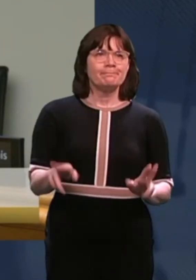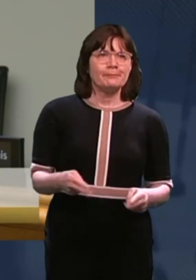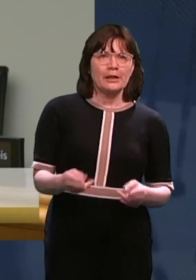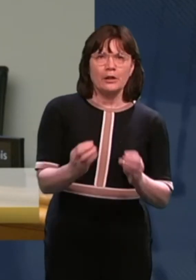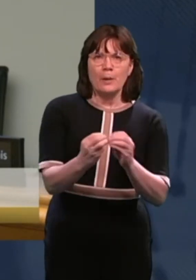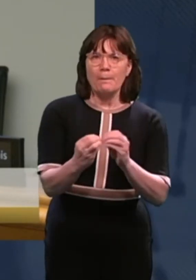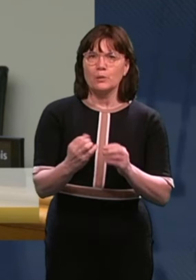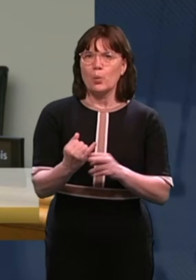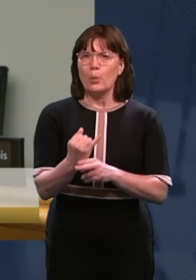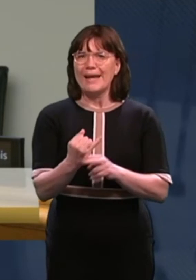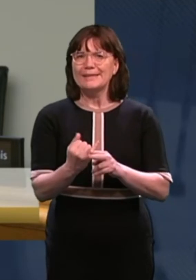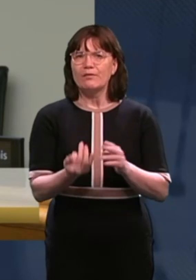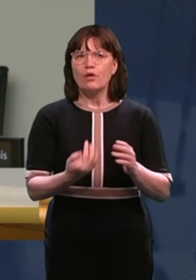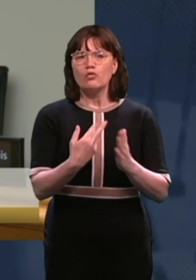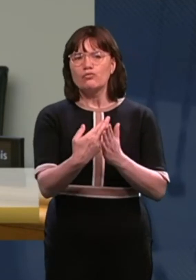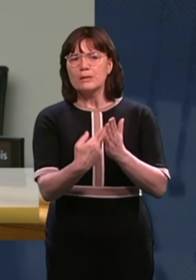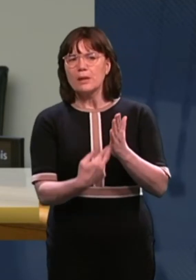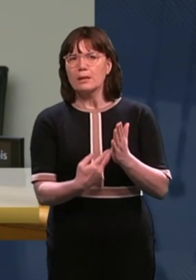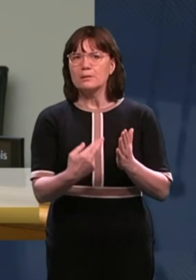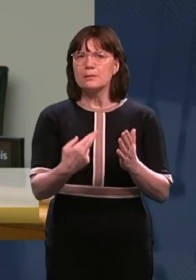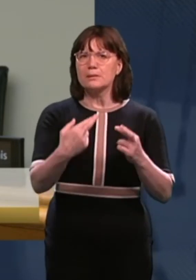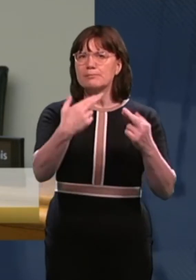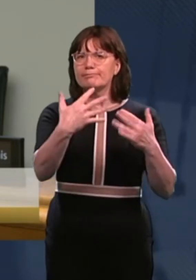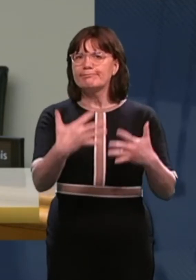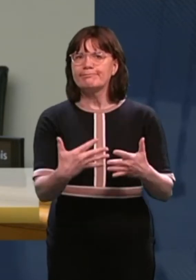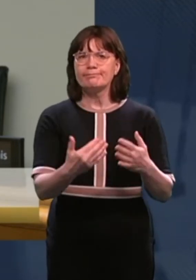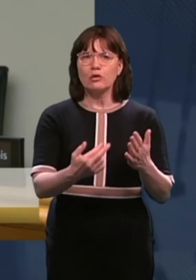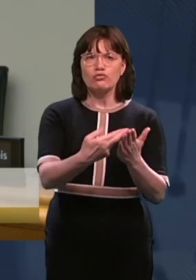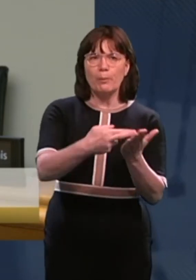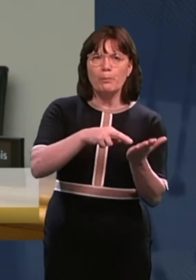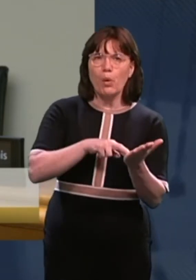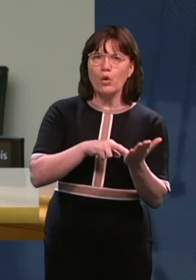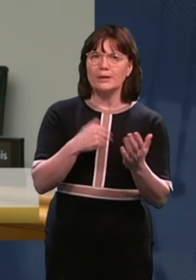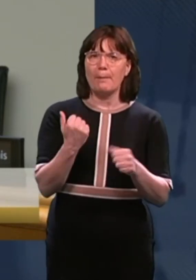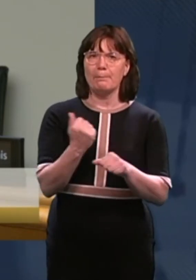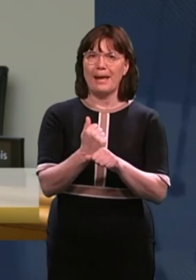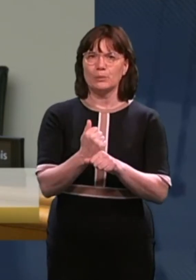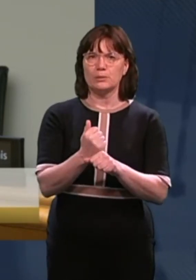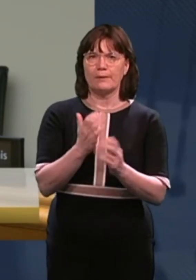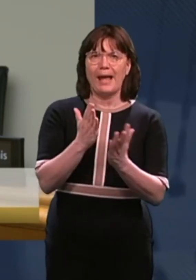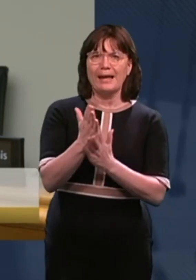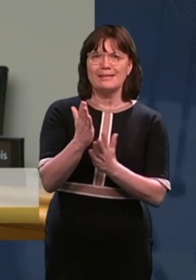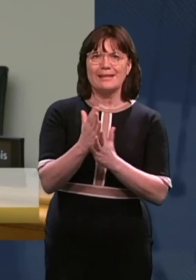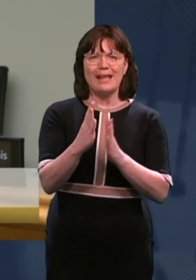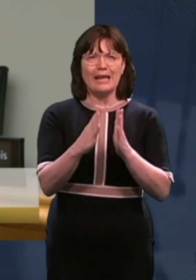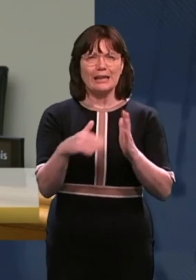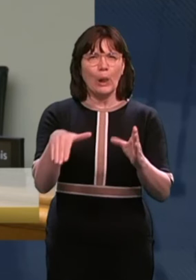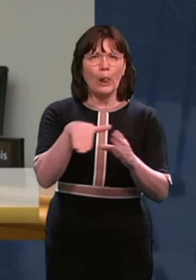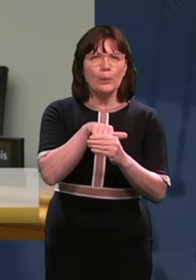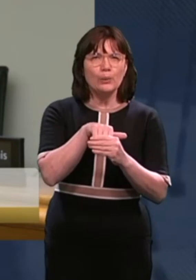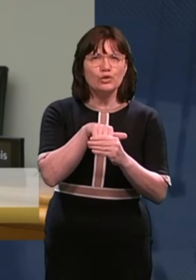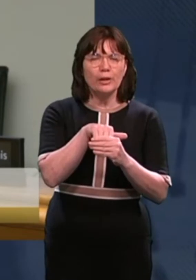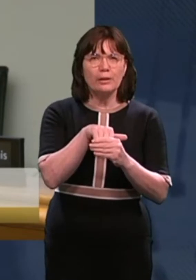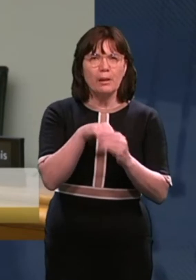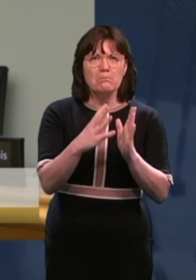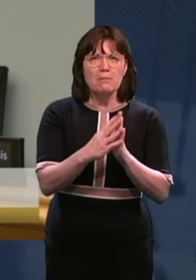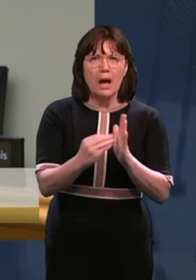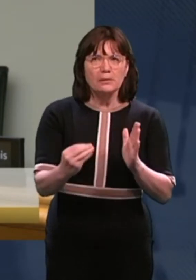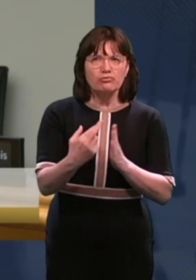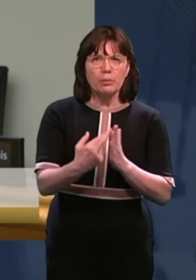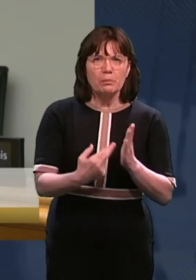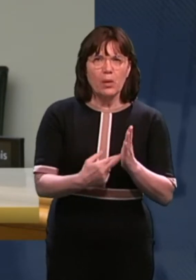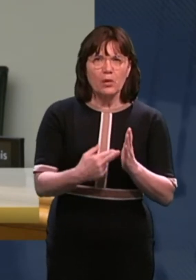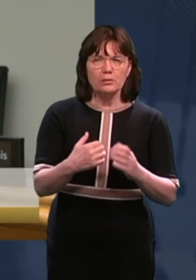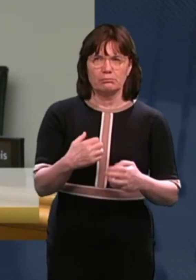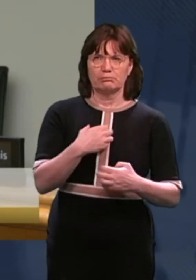findings of the access and inclusion model report. So, of course, that would lead us to believe that that is something that the